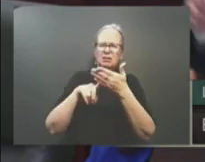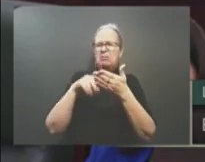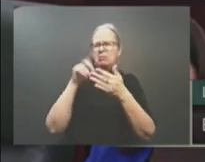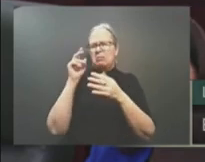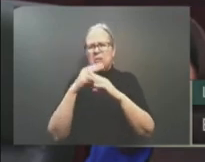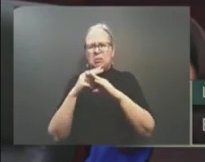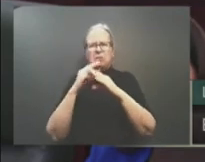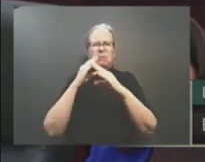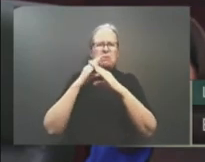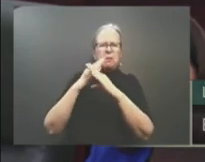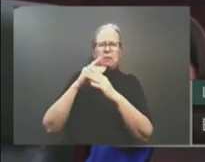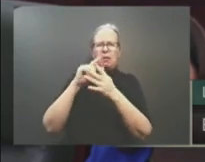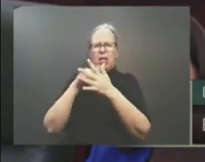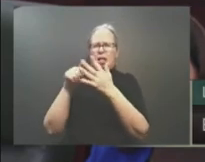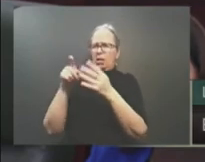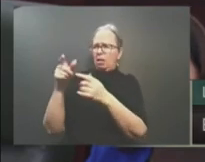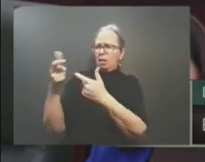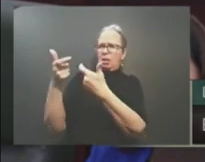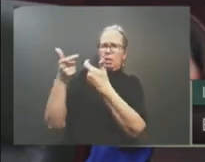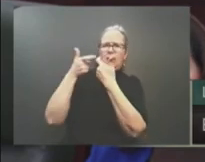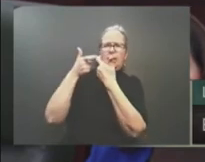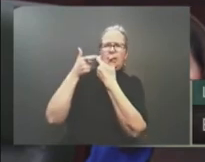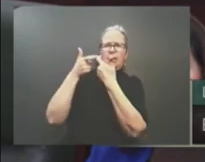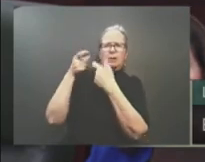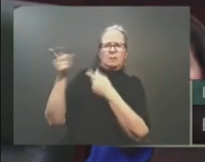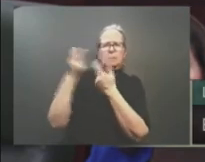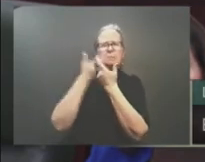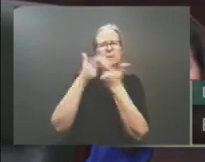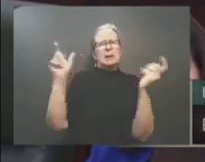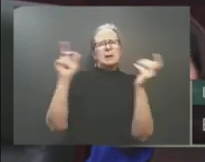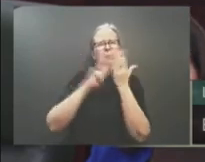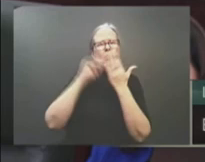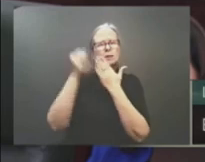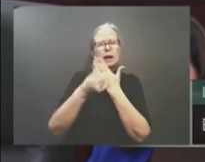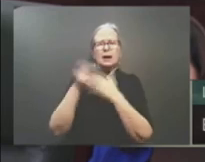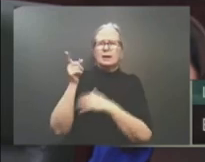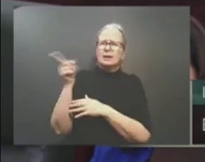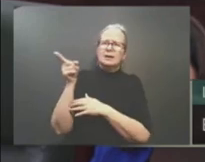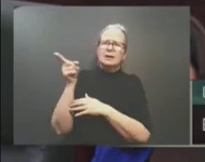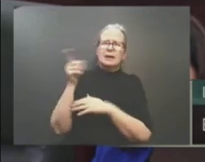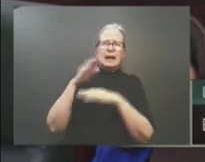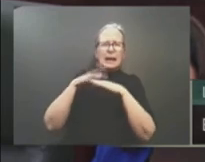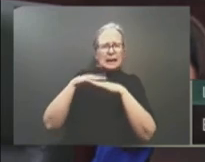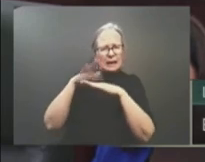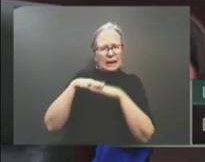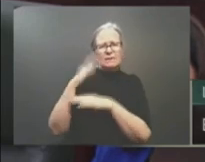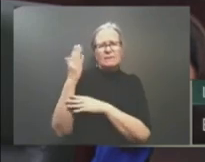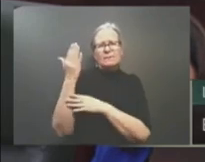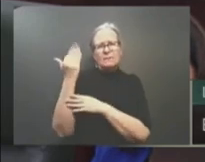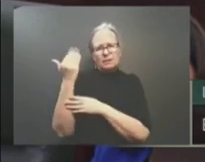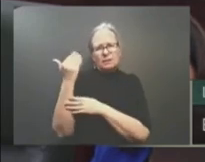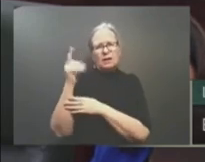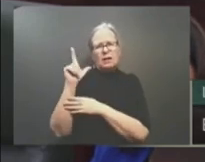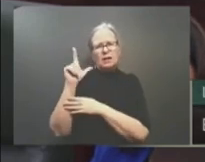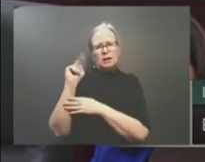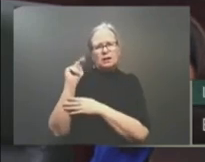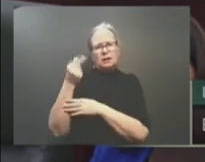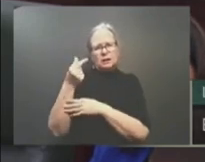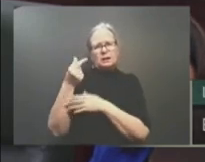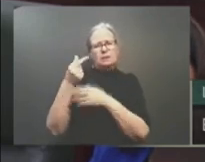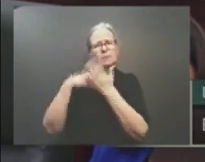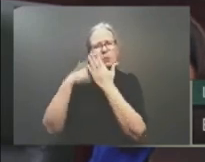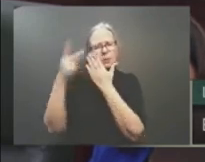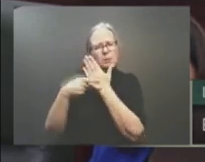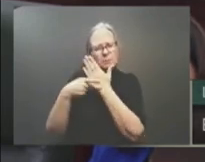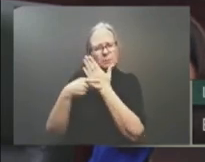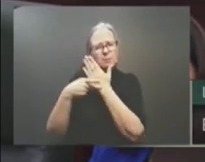Tech Frontier mine in 2020, and at least 15 LNG projects. In fact, since